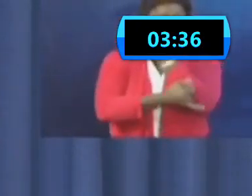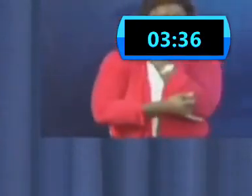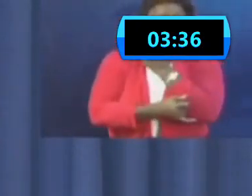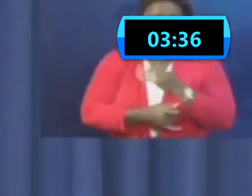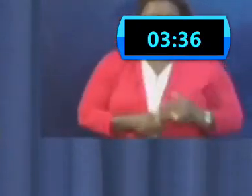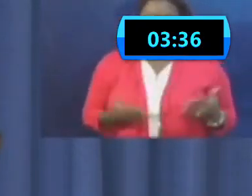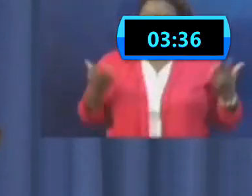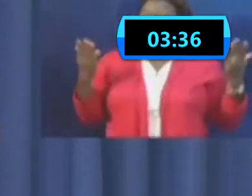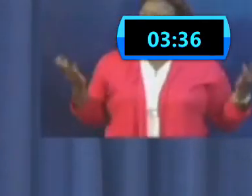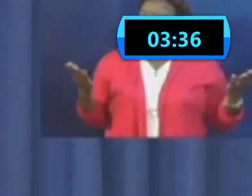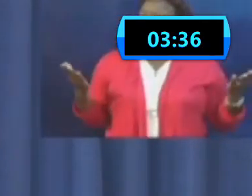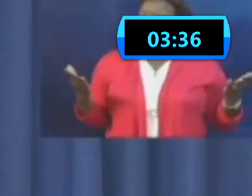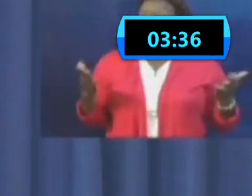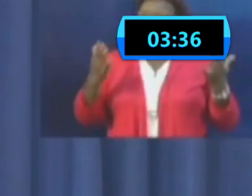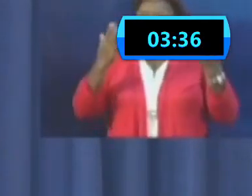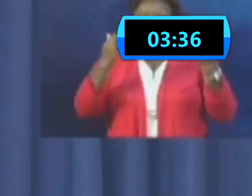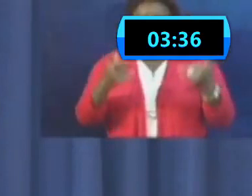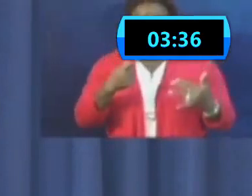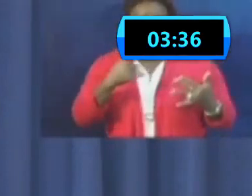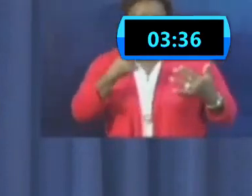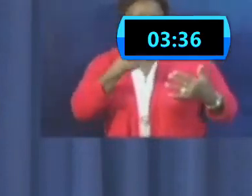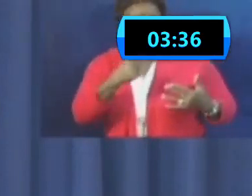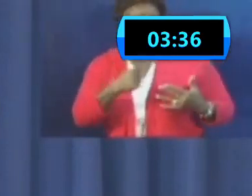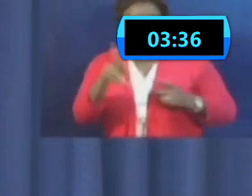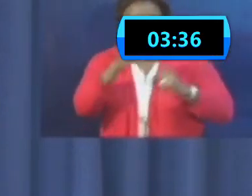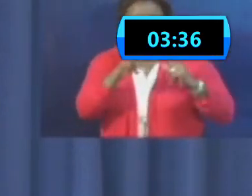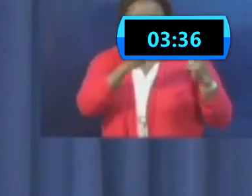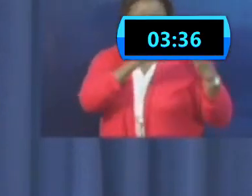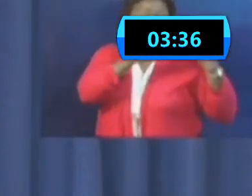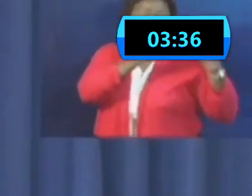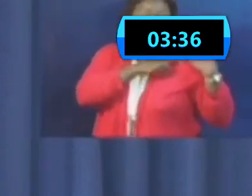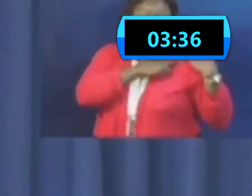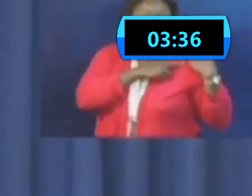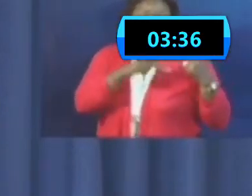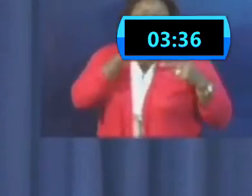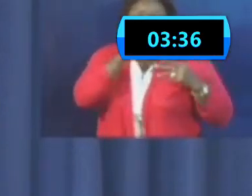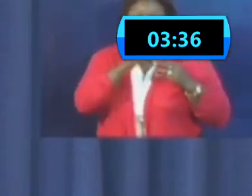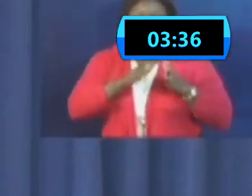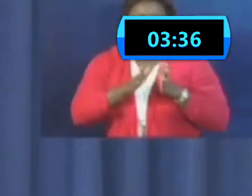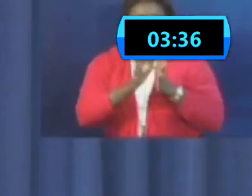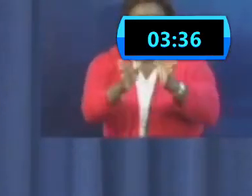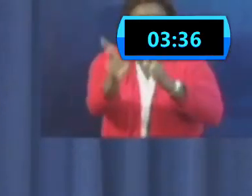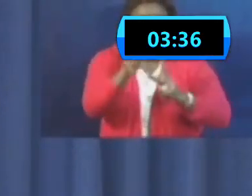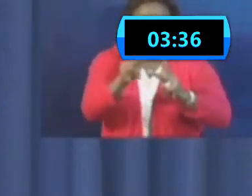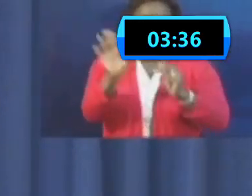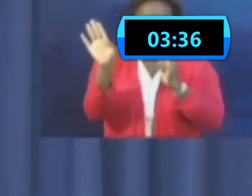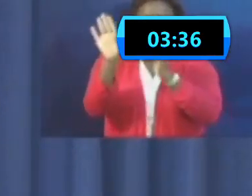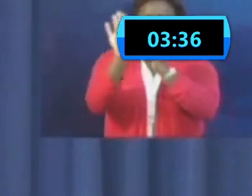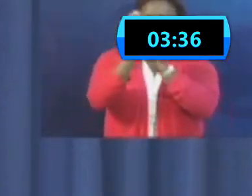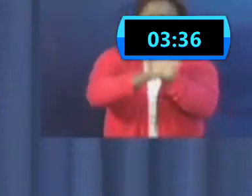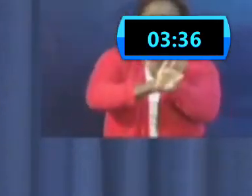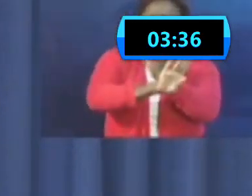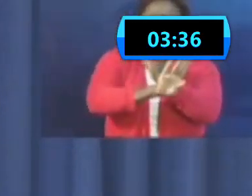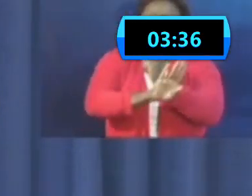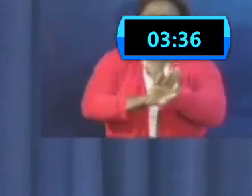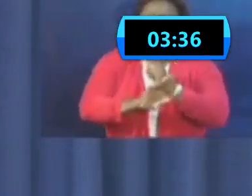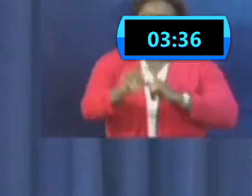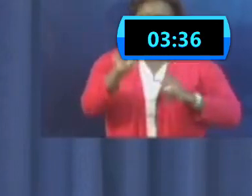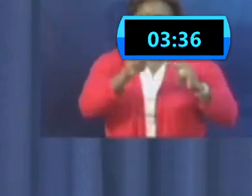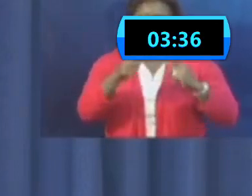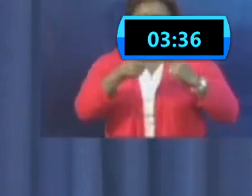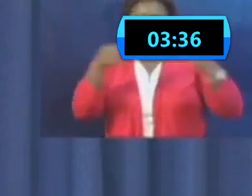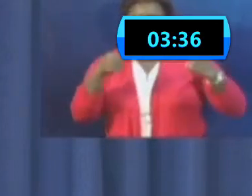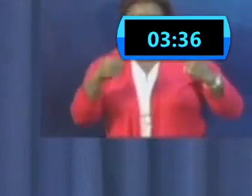to do certain things to ensure that the population is protected. You have to listen to all kind of full, full argument about